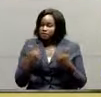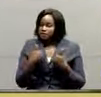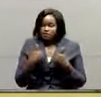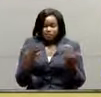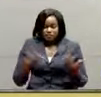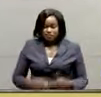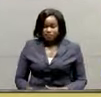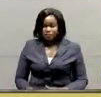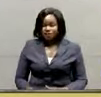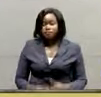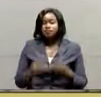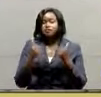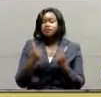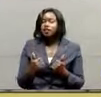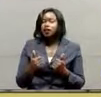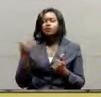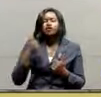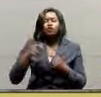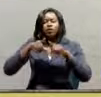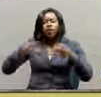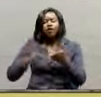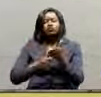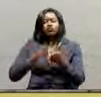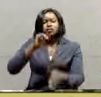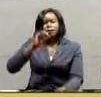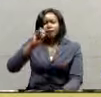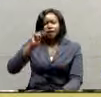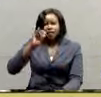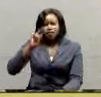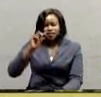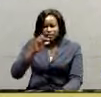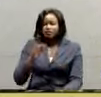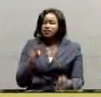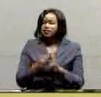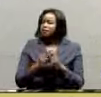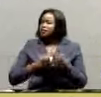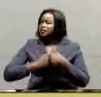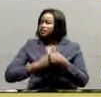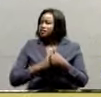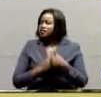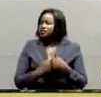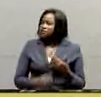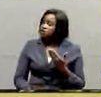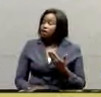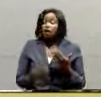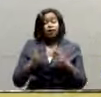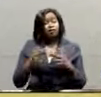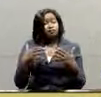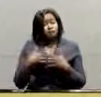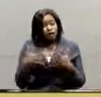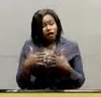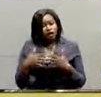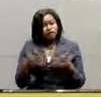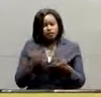Decommissioning of the land used for mining is also a challenge in the region. There is a real fear that there are a lot of